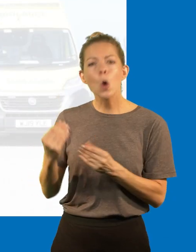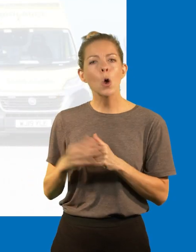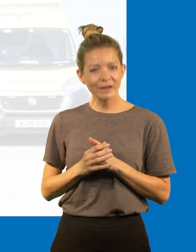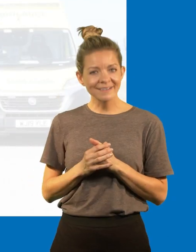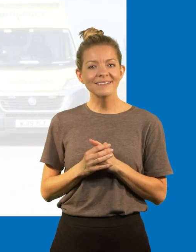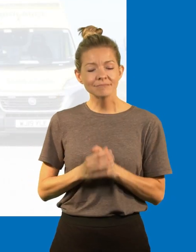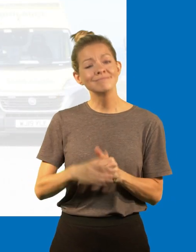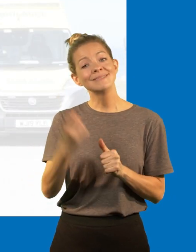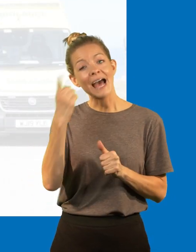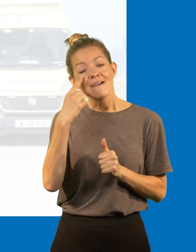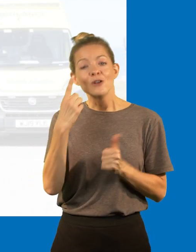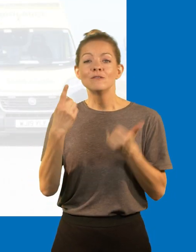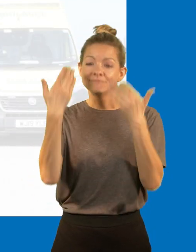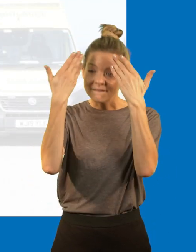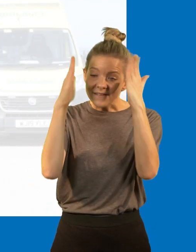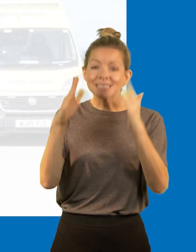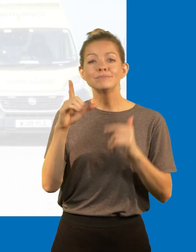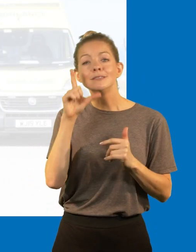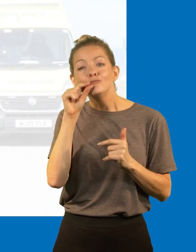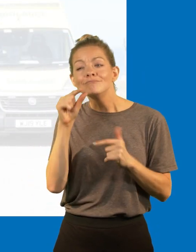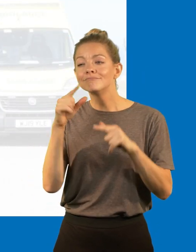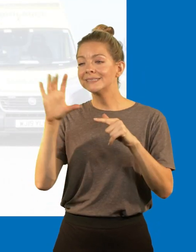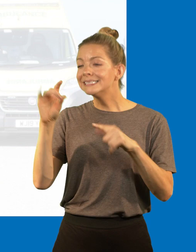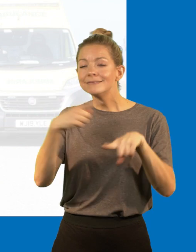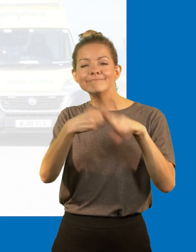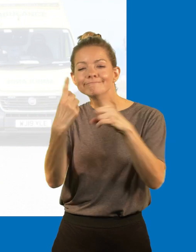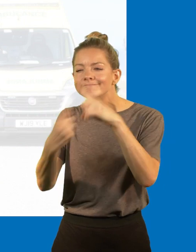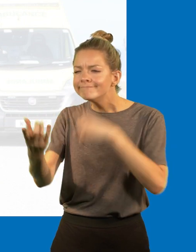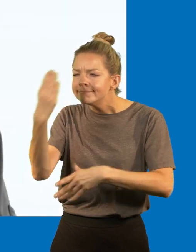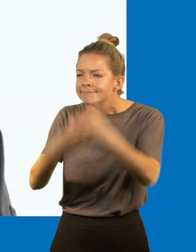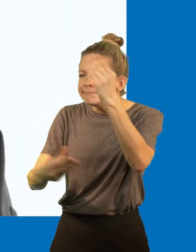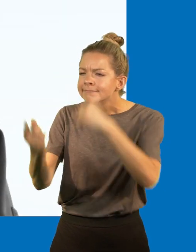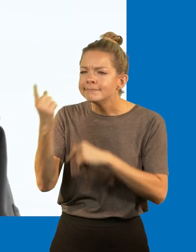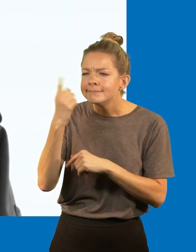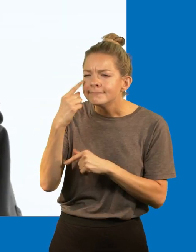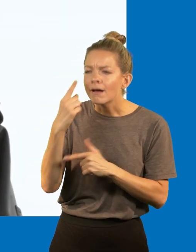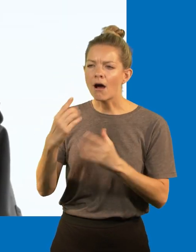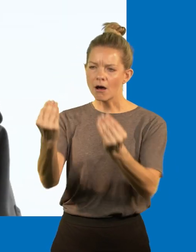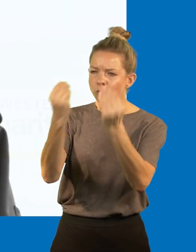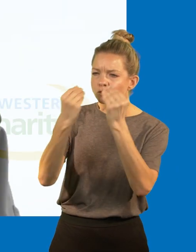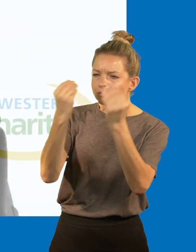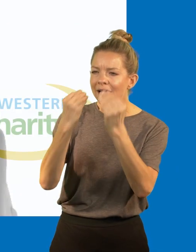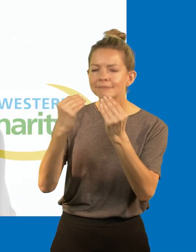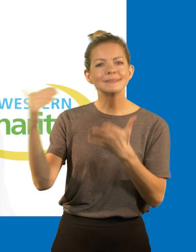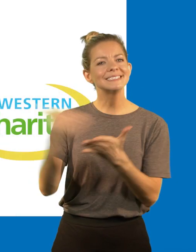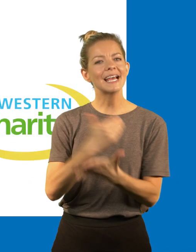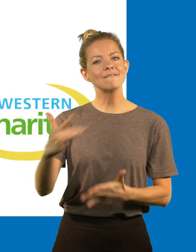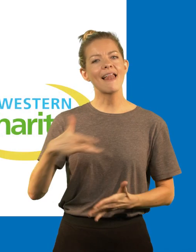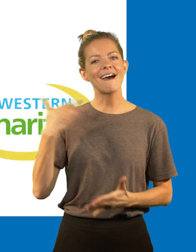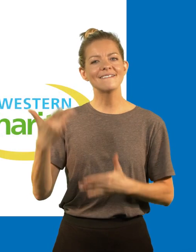visit all of our social media platforms to see how you can get trained and save people's lives.